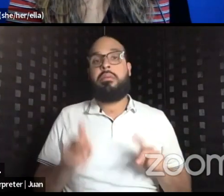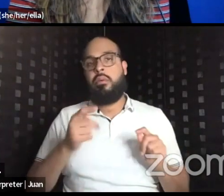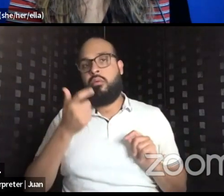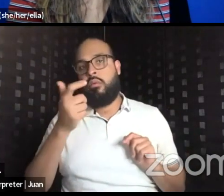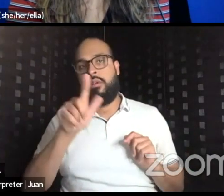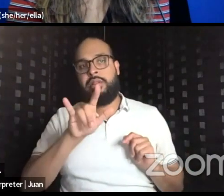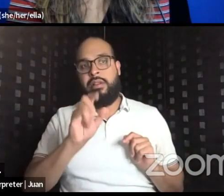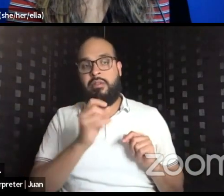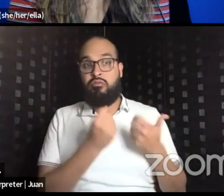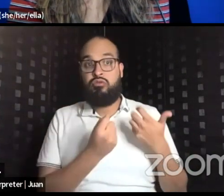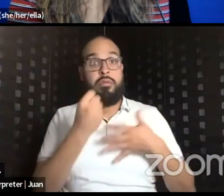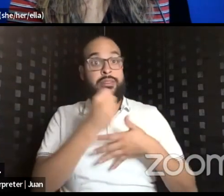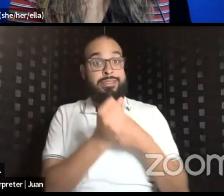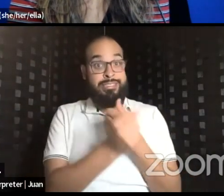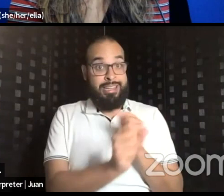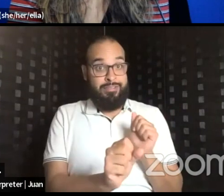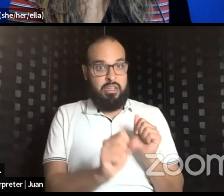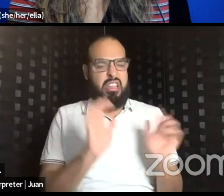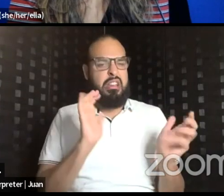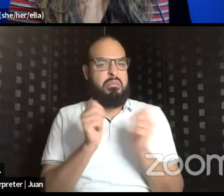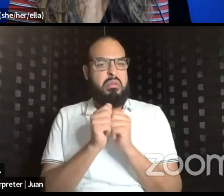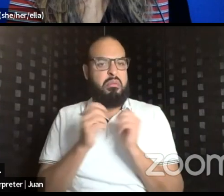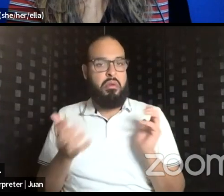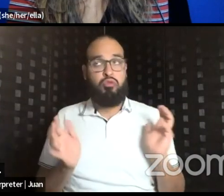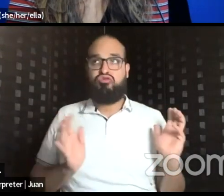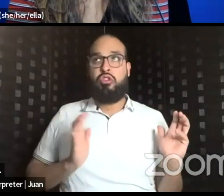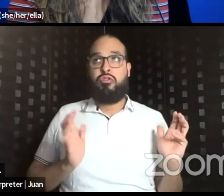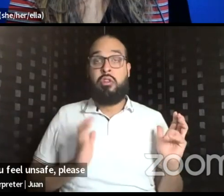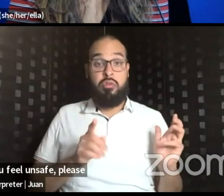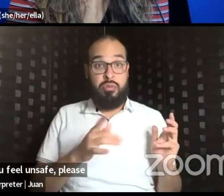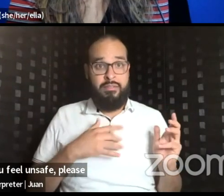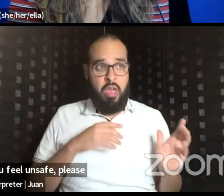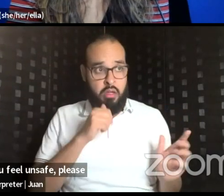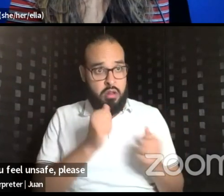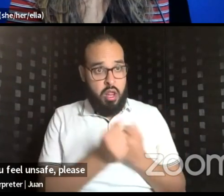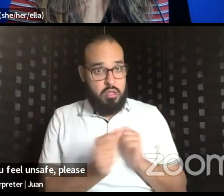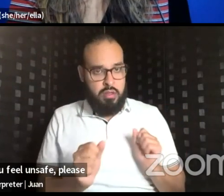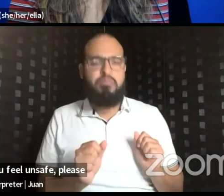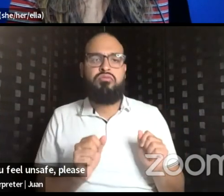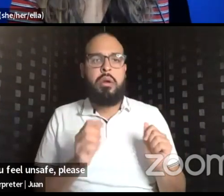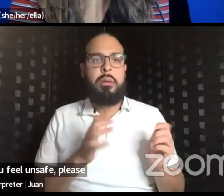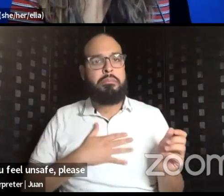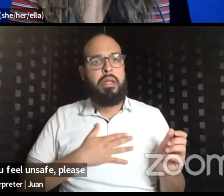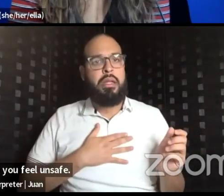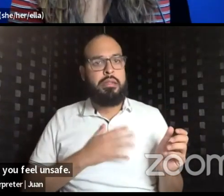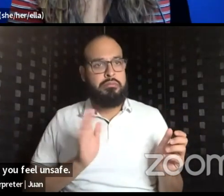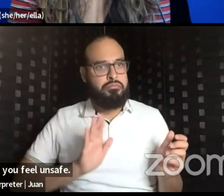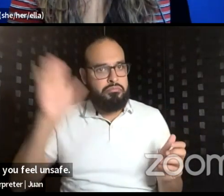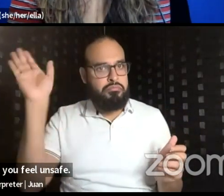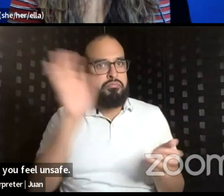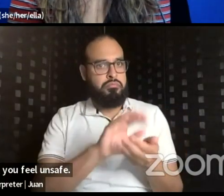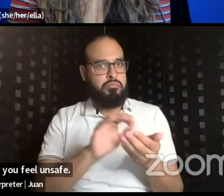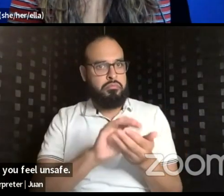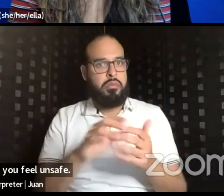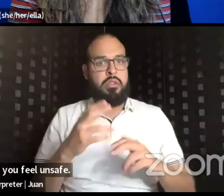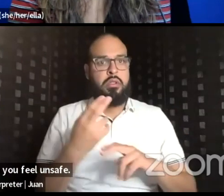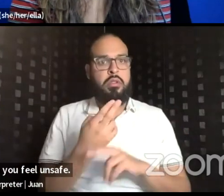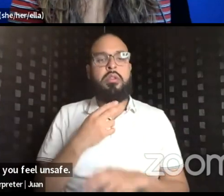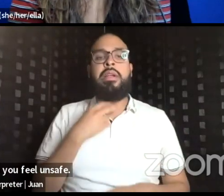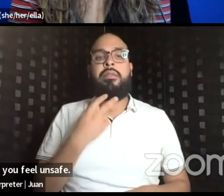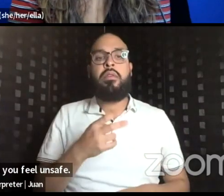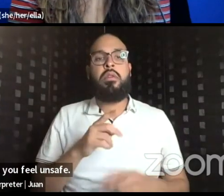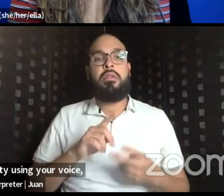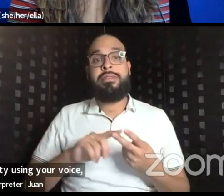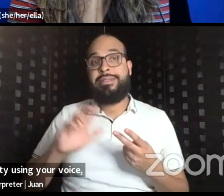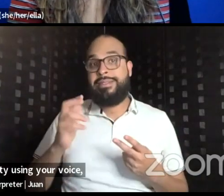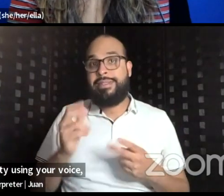civility, so if at any point in this session you feel unsafe, please speak up for your own safety using your voice, the chat, or even private messaging,